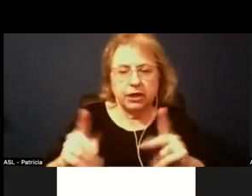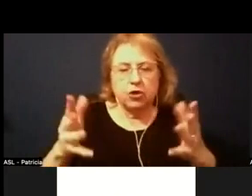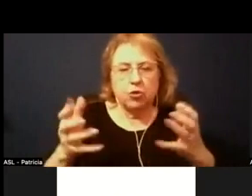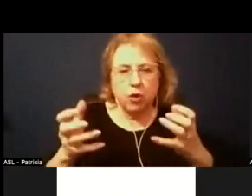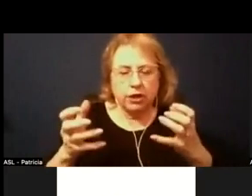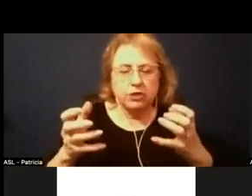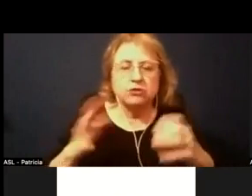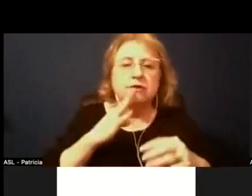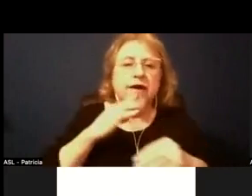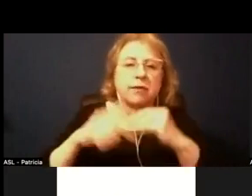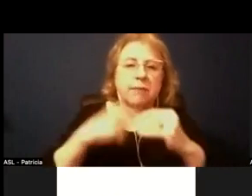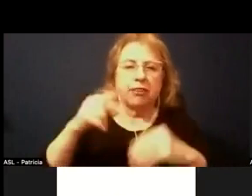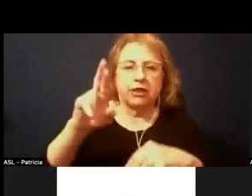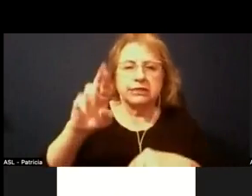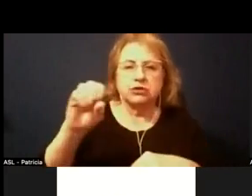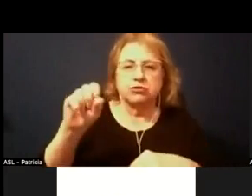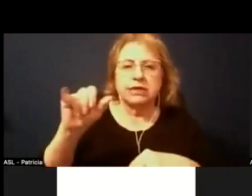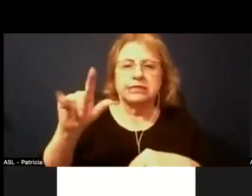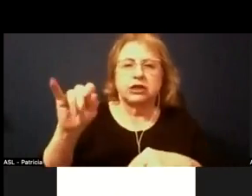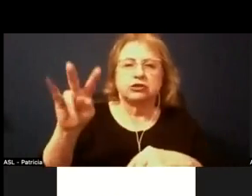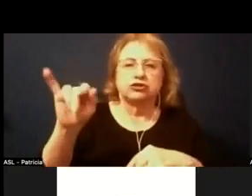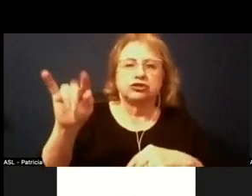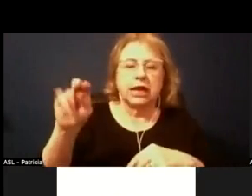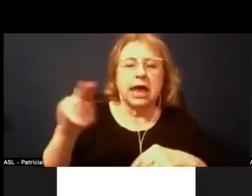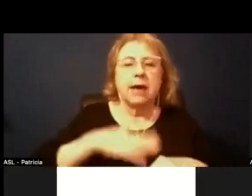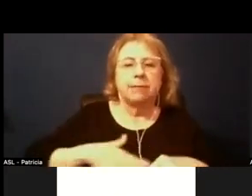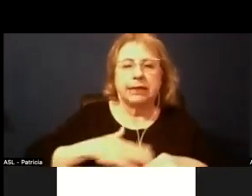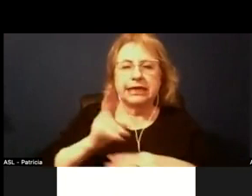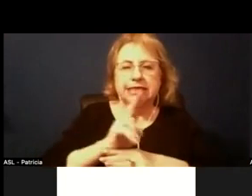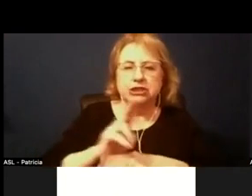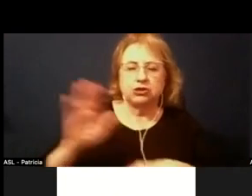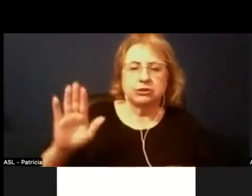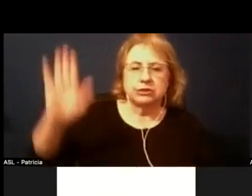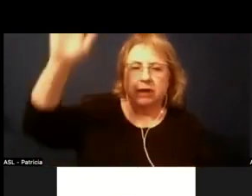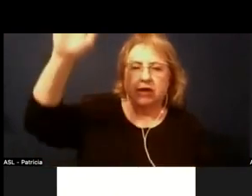resolution uh please use the raise your hand functionality within zoom now